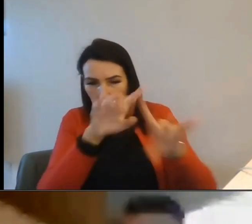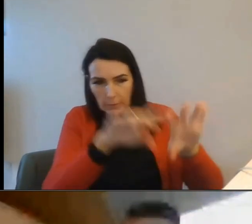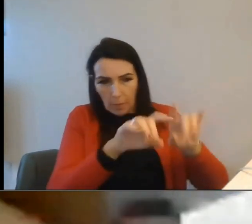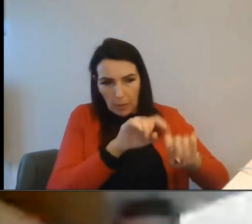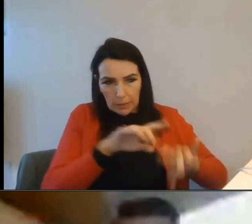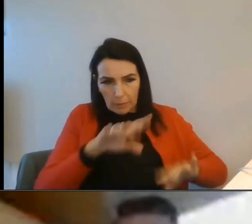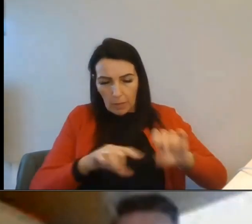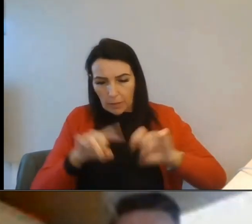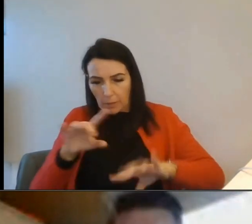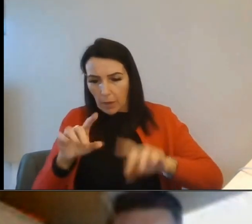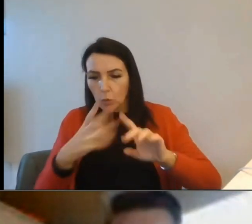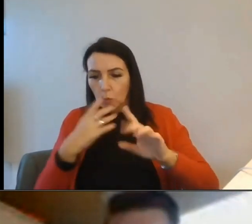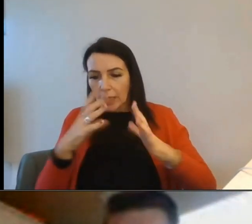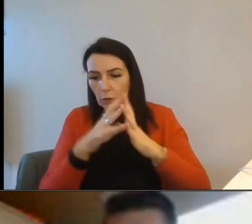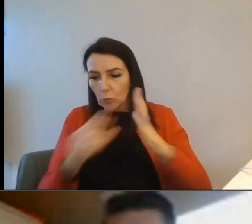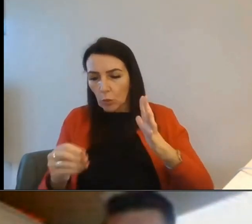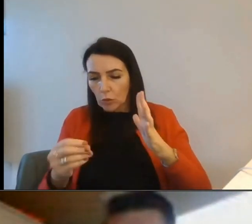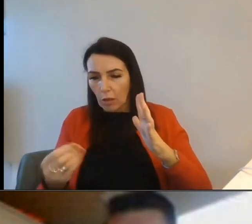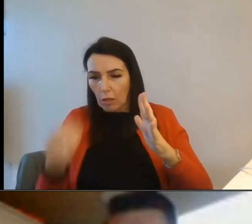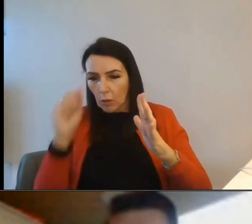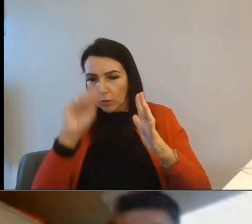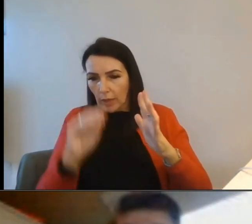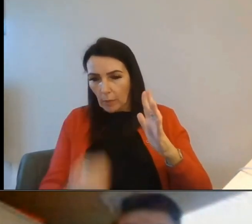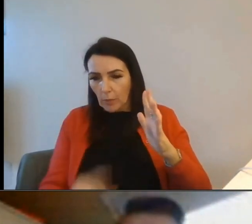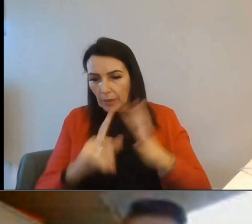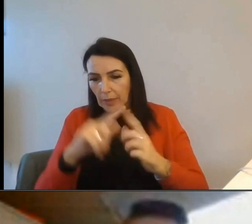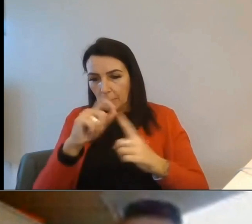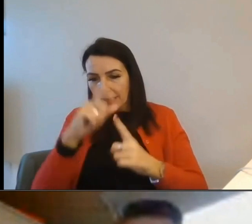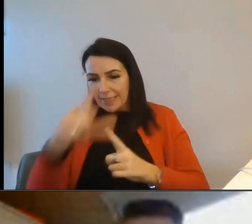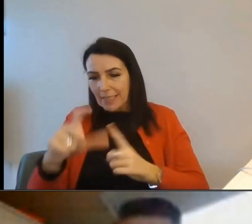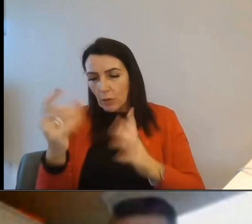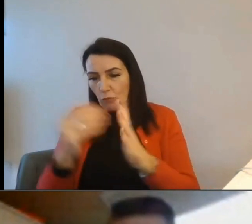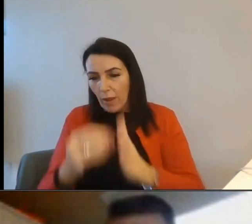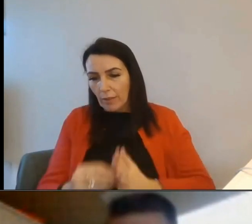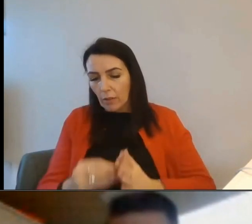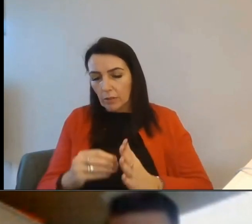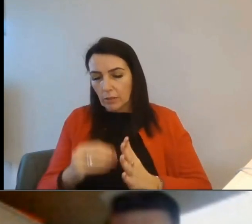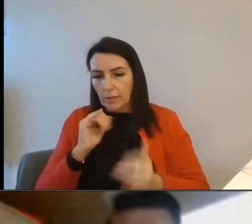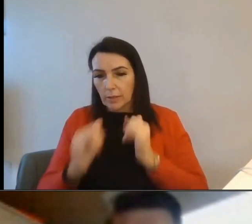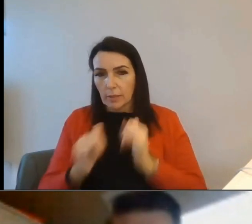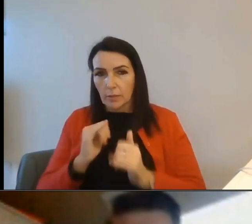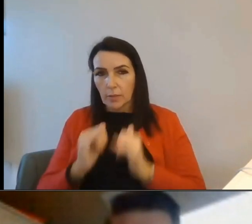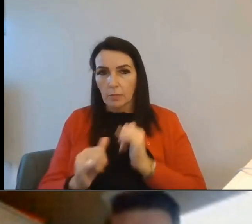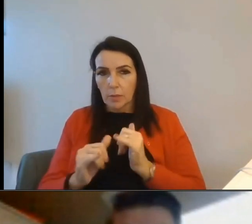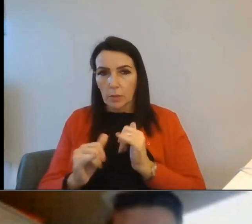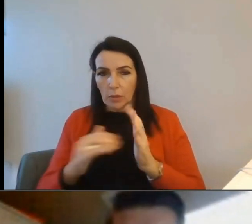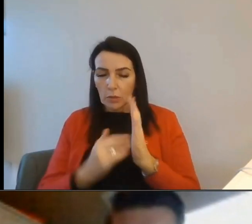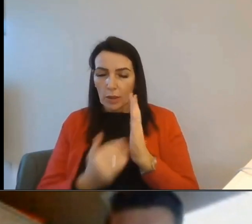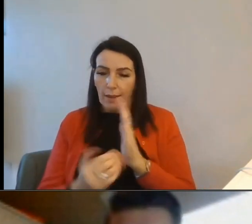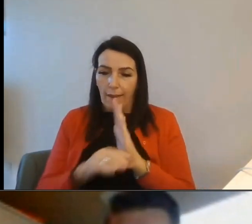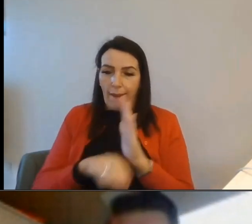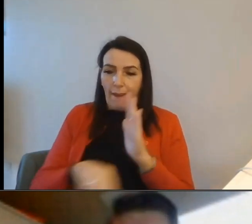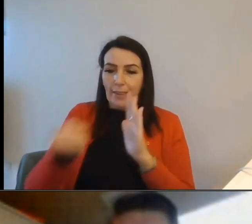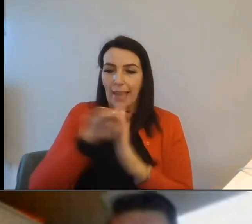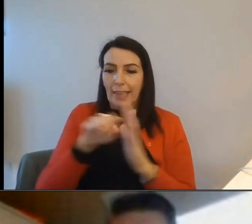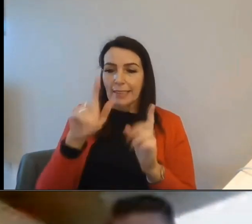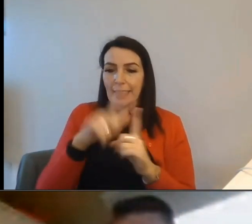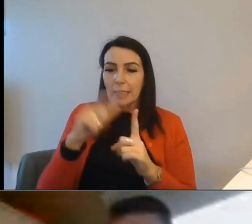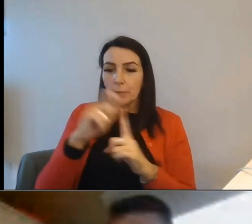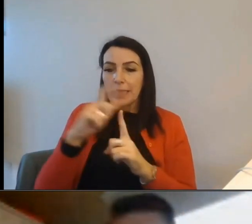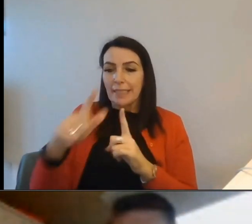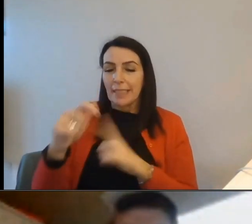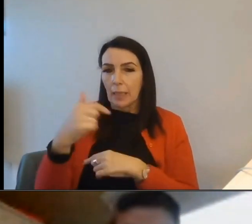use that to model or fill in the gaps within the EPC record. And in some cases, we actually, you know, enhance the existing EPCs because we know